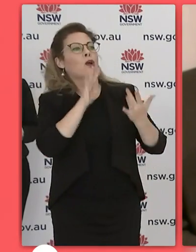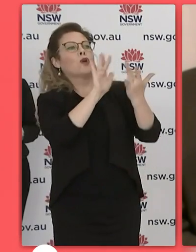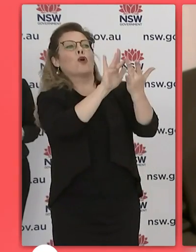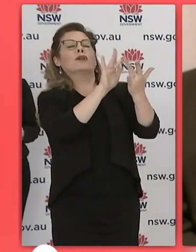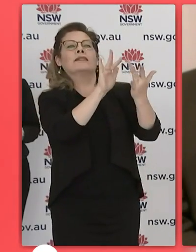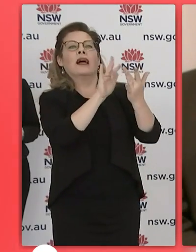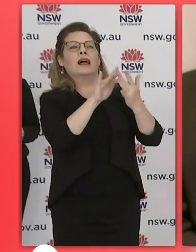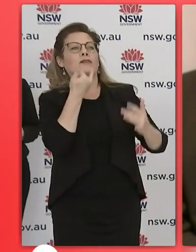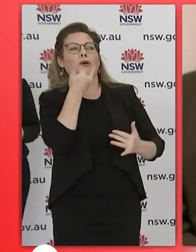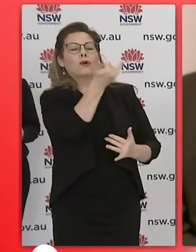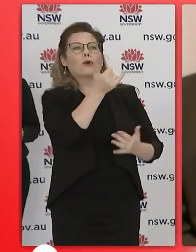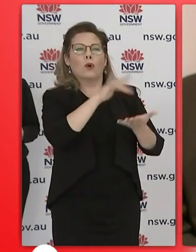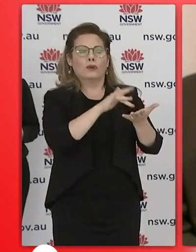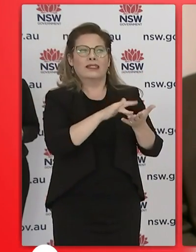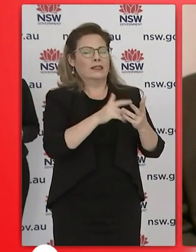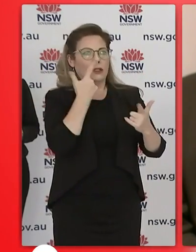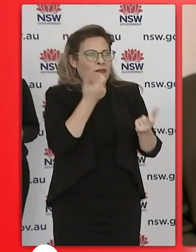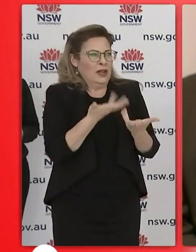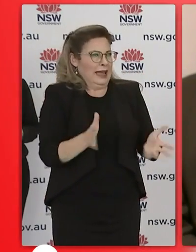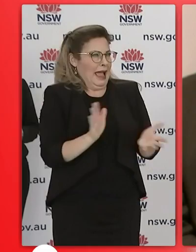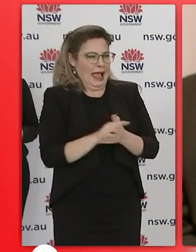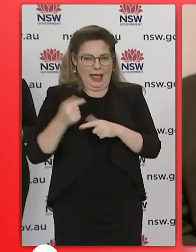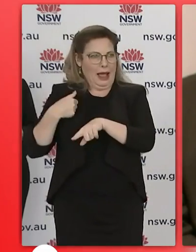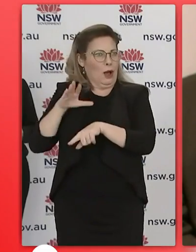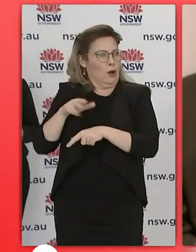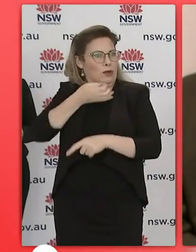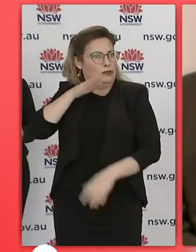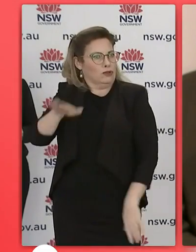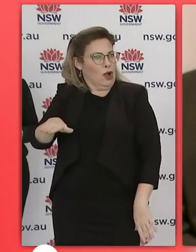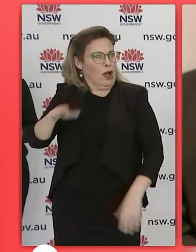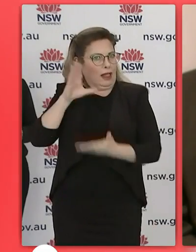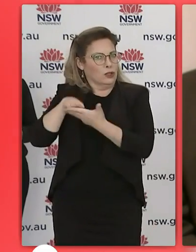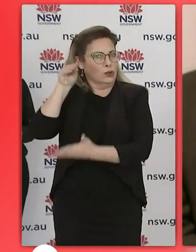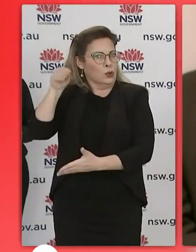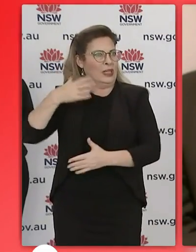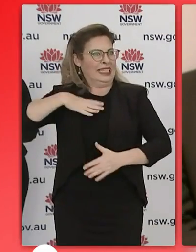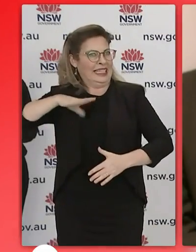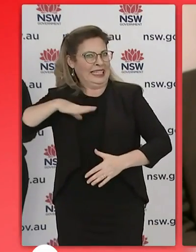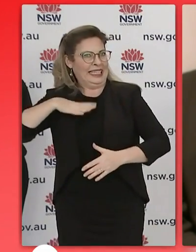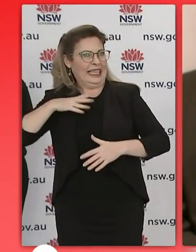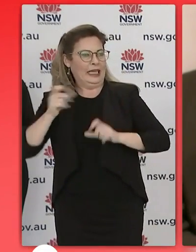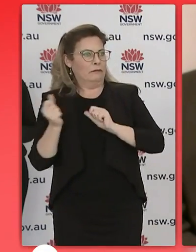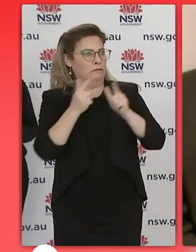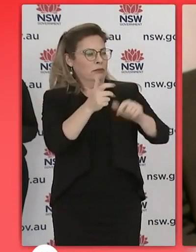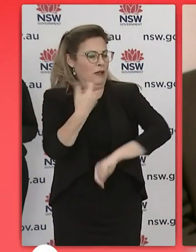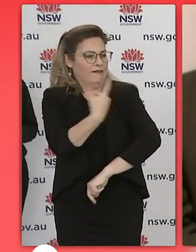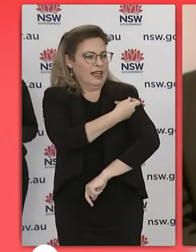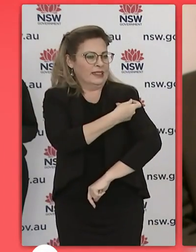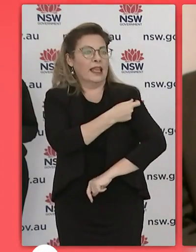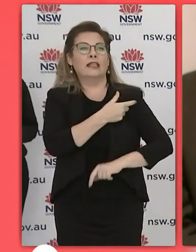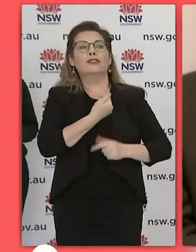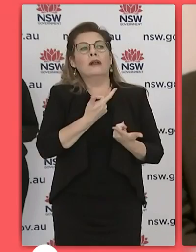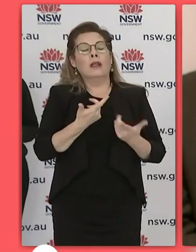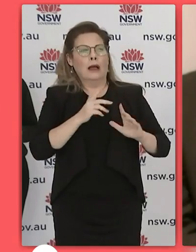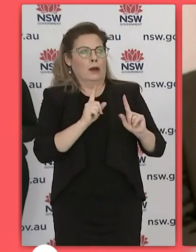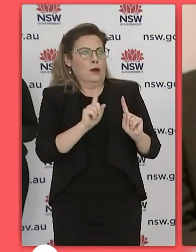um to access to get information on how their students or the student can get vaccinated in those eight local government areas uh from monday